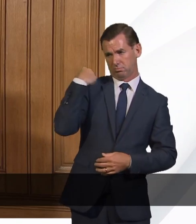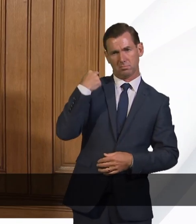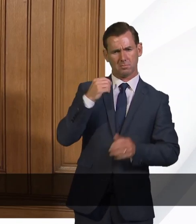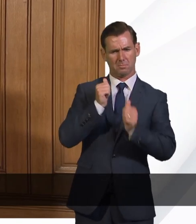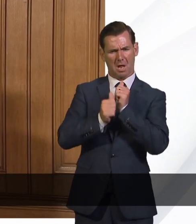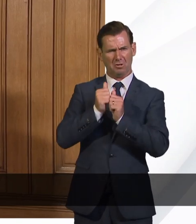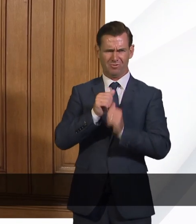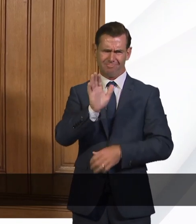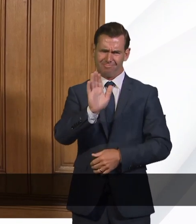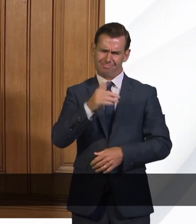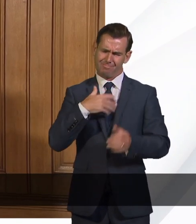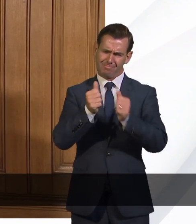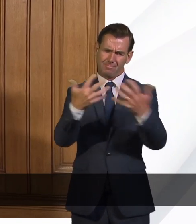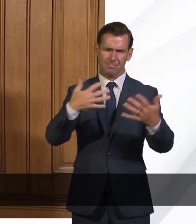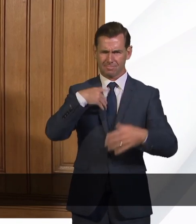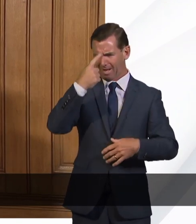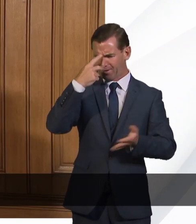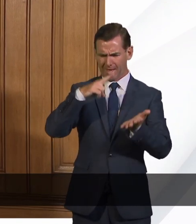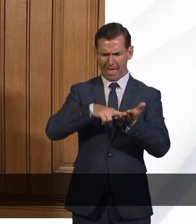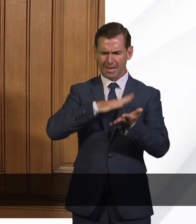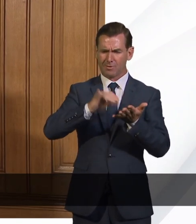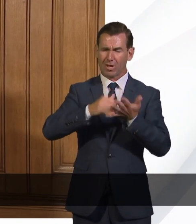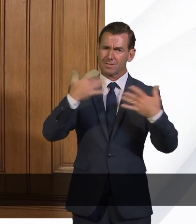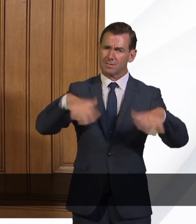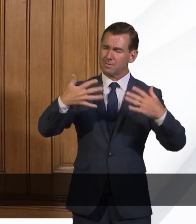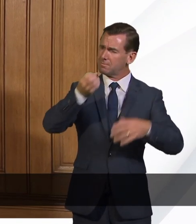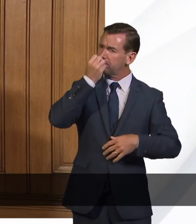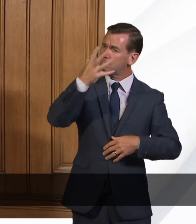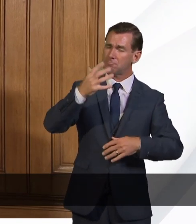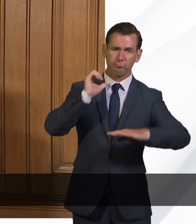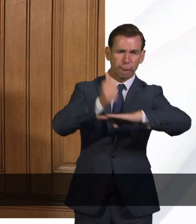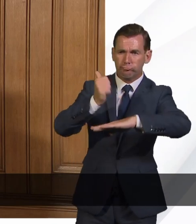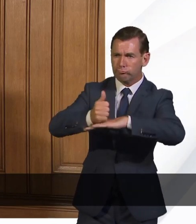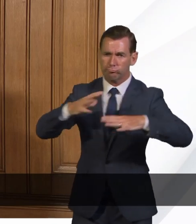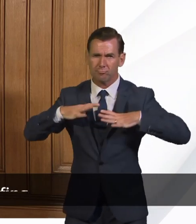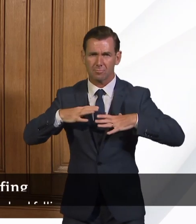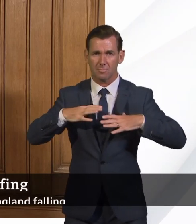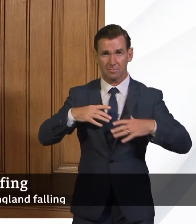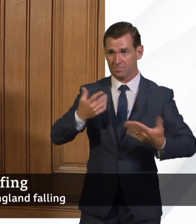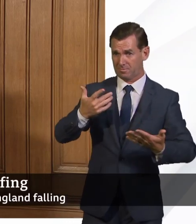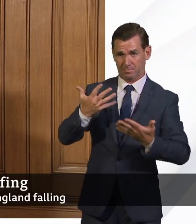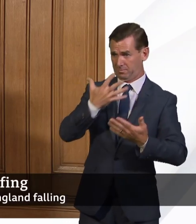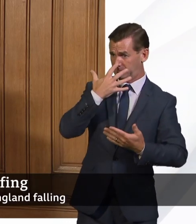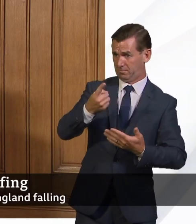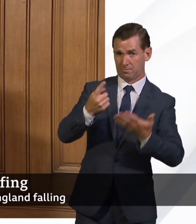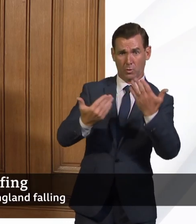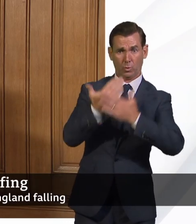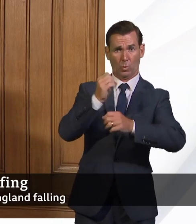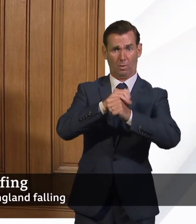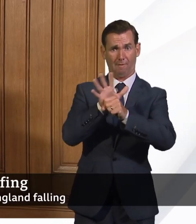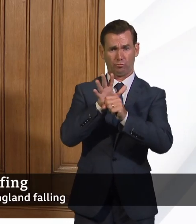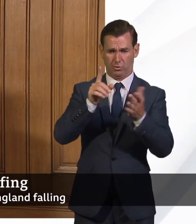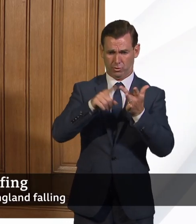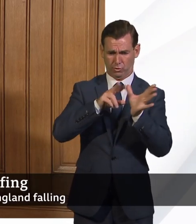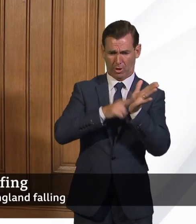job, considering this was a virus that we didn't know about until January, started coming to the UK in